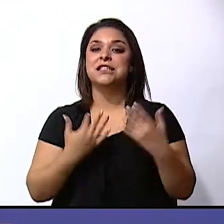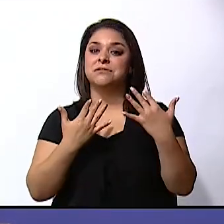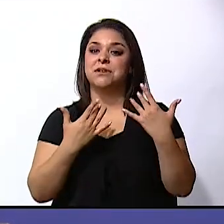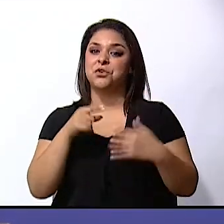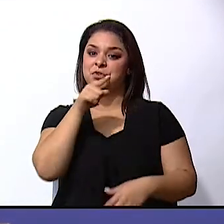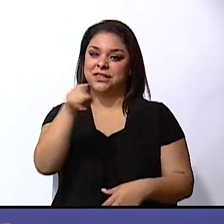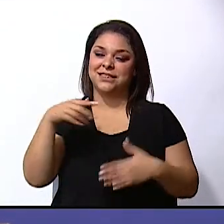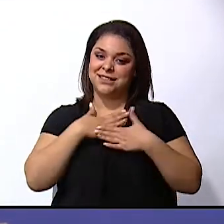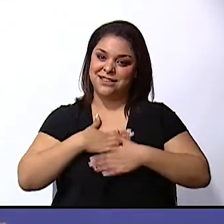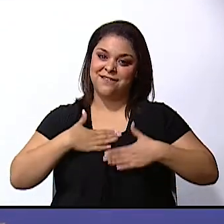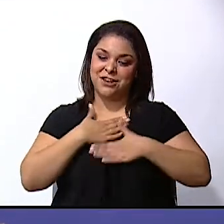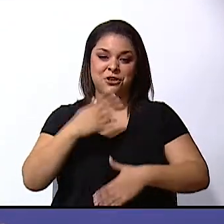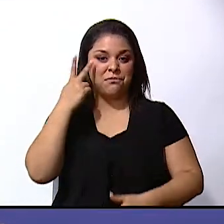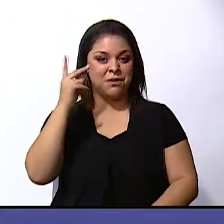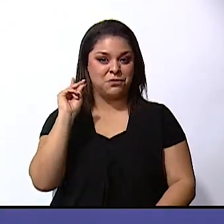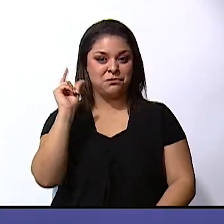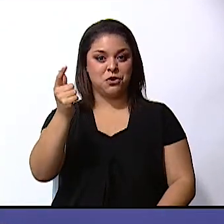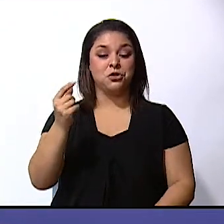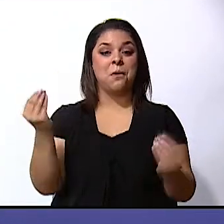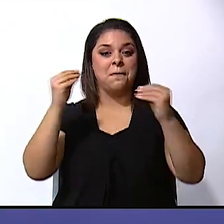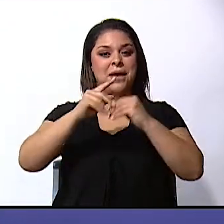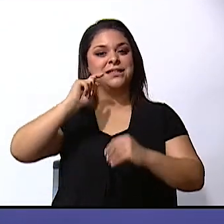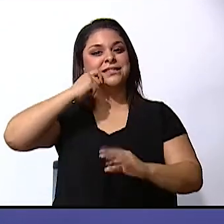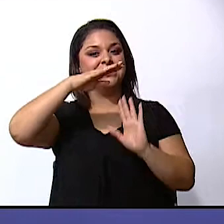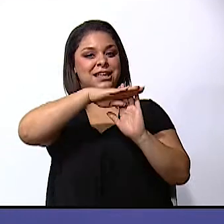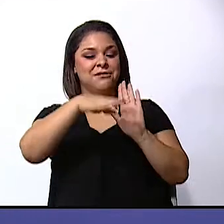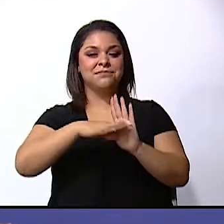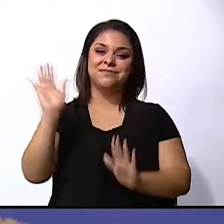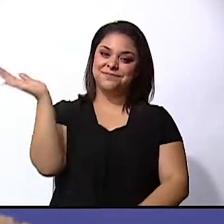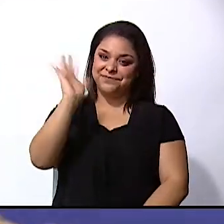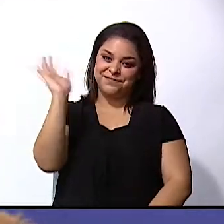was fun see you soon with more tips bye